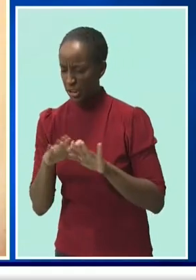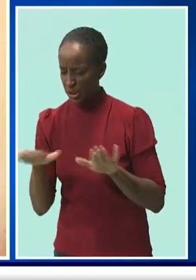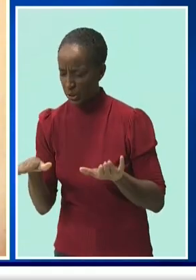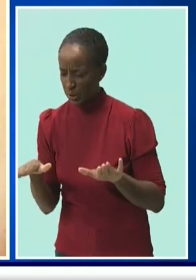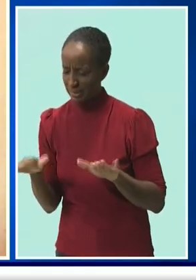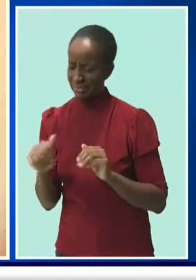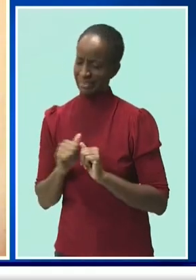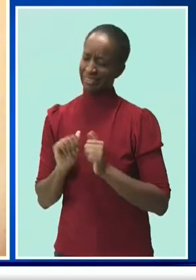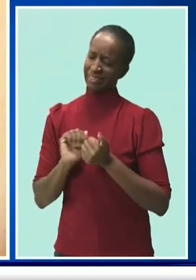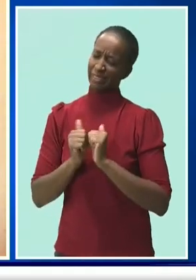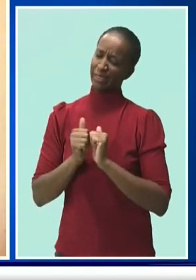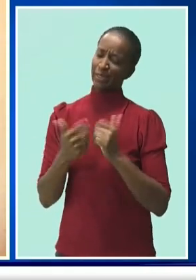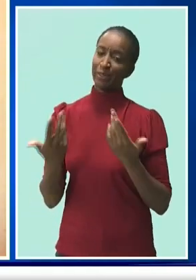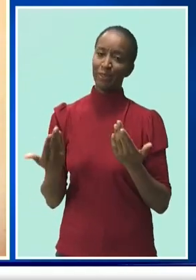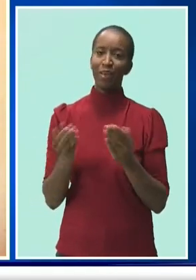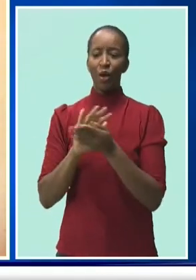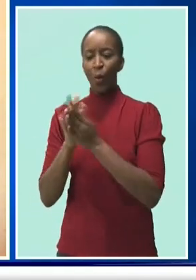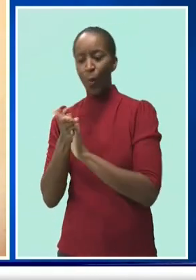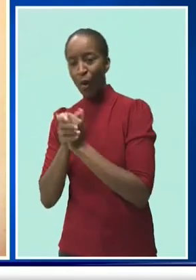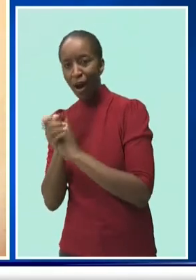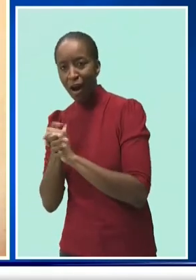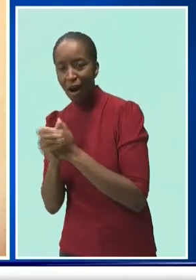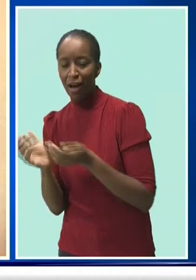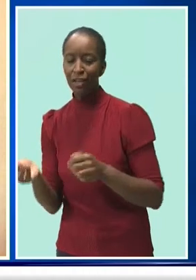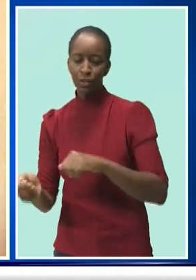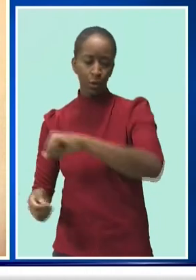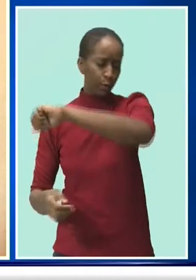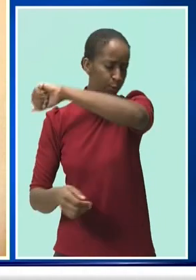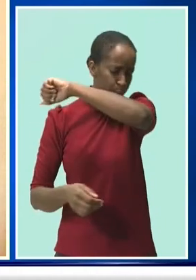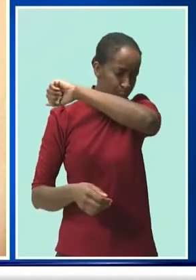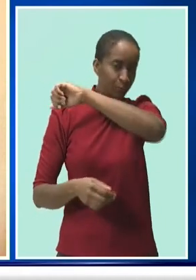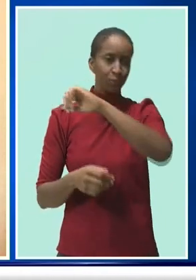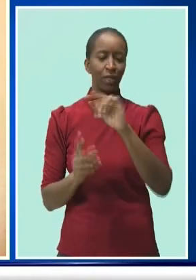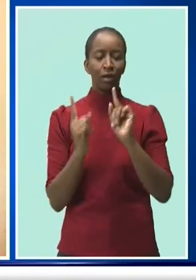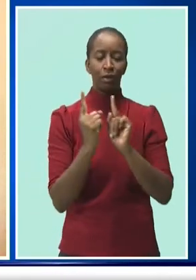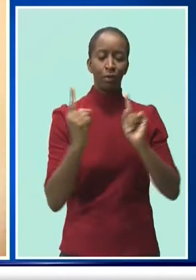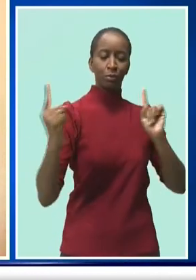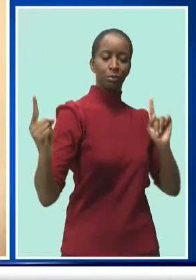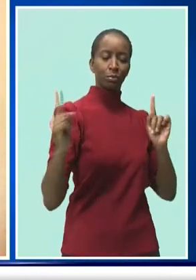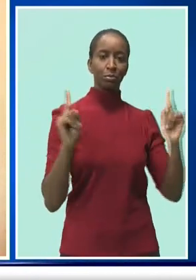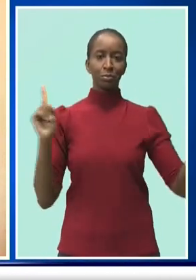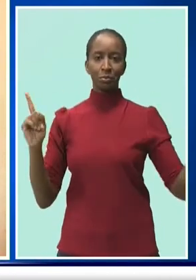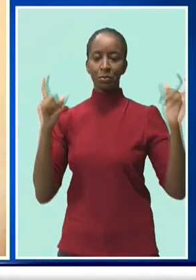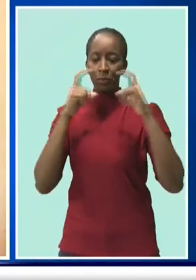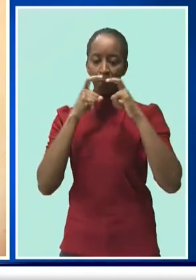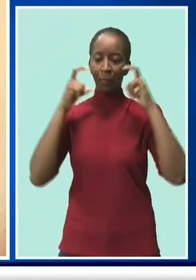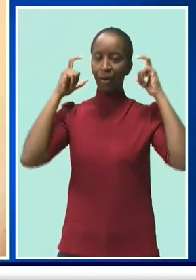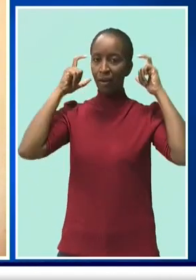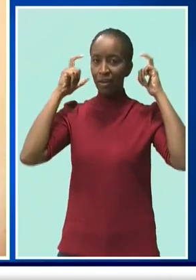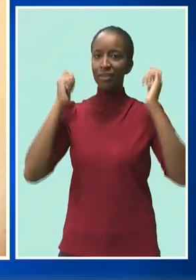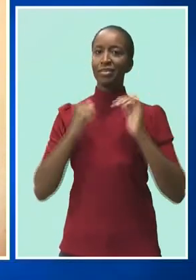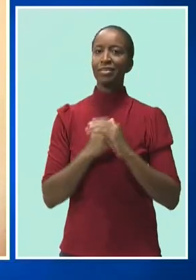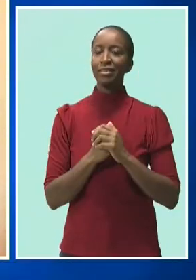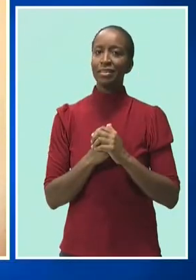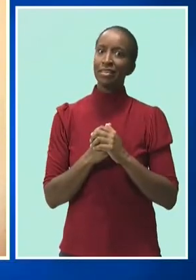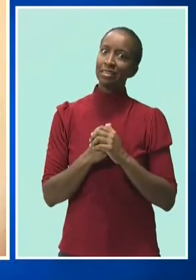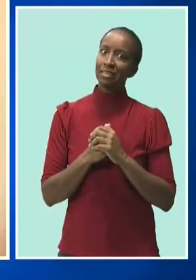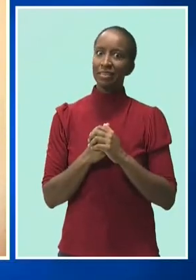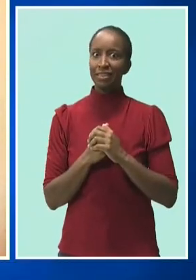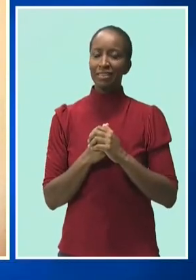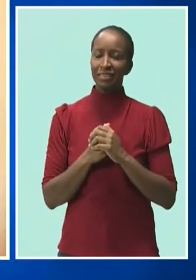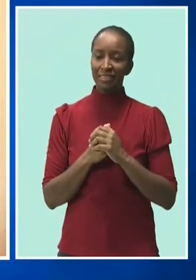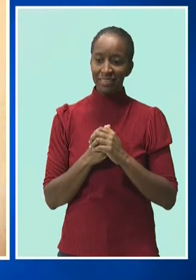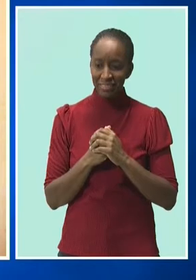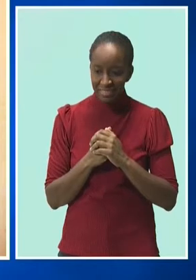hygiene, social distancing, wearing a mask, all these things are a little bit more difficult